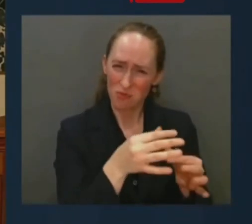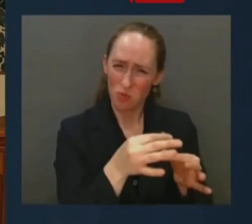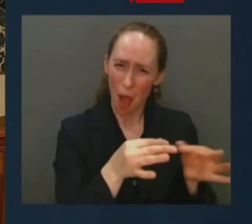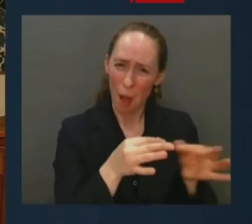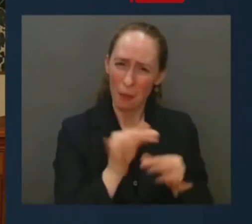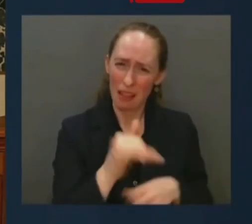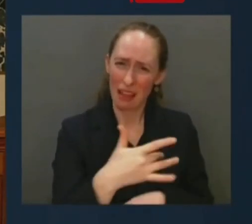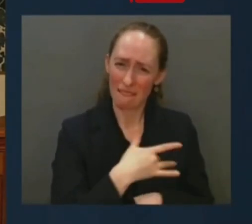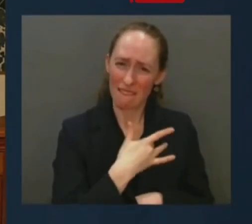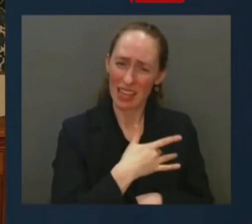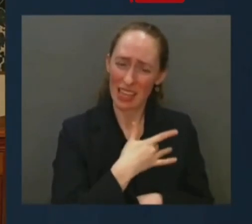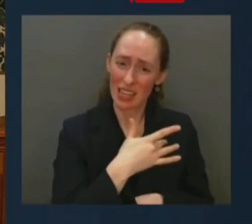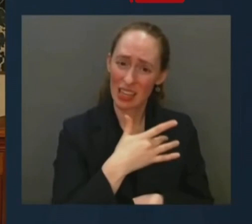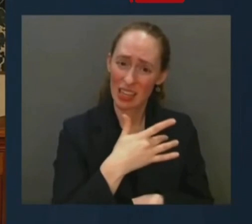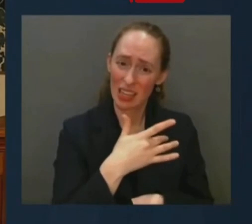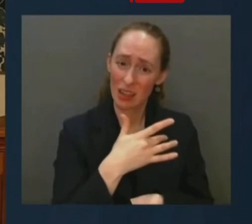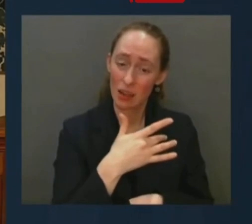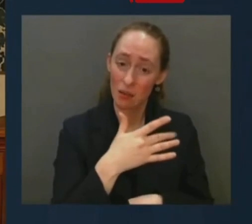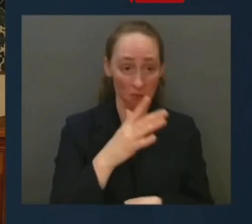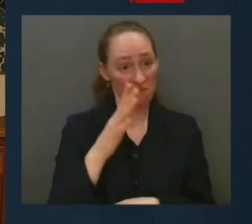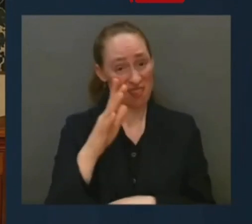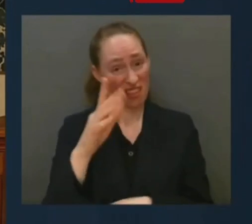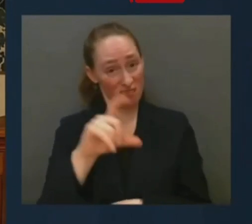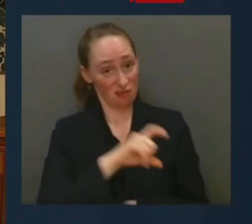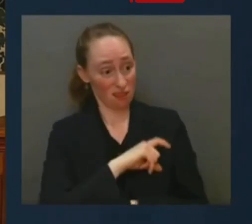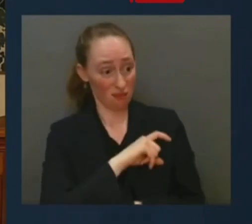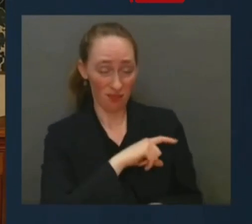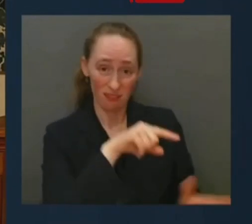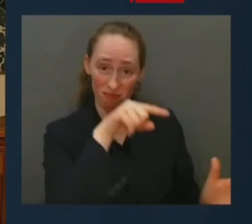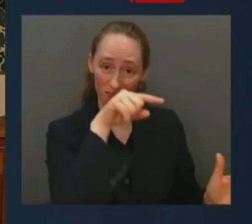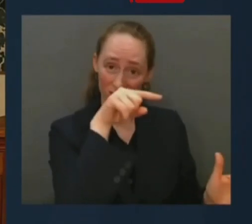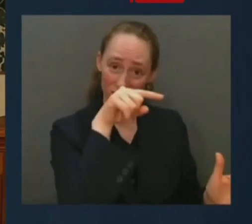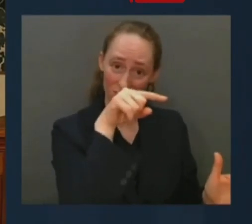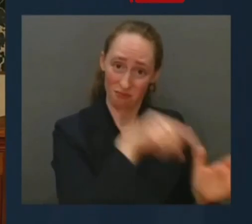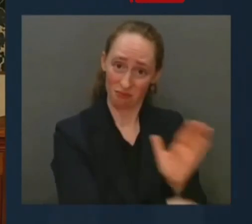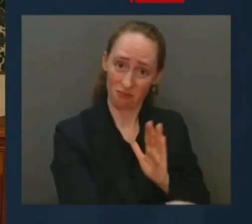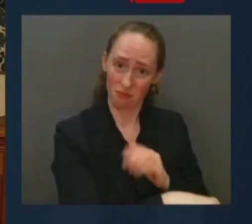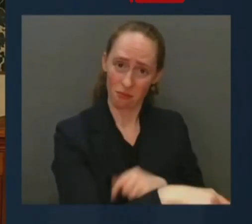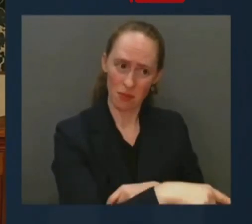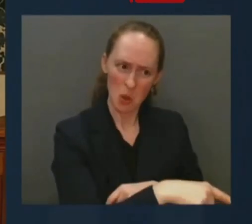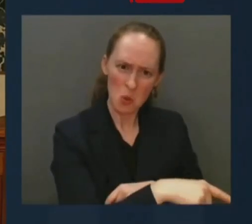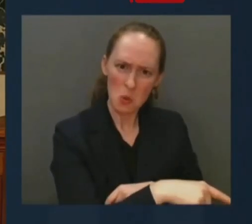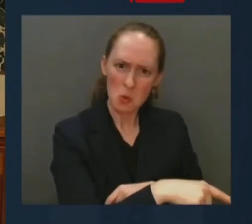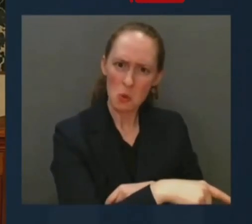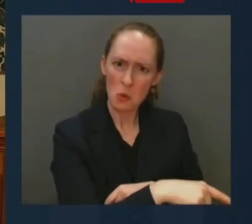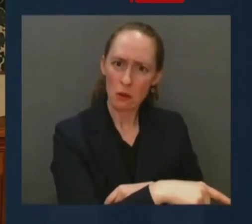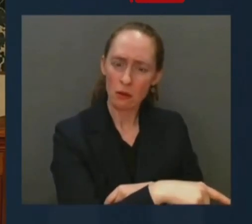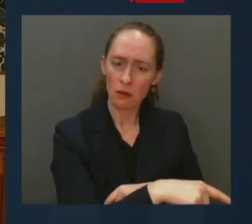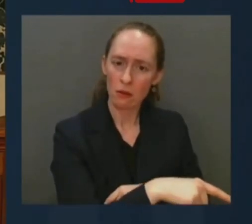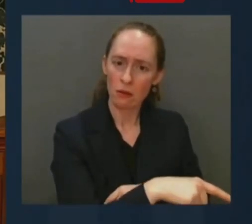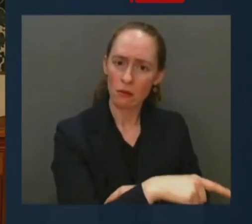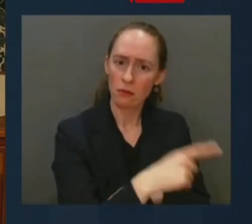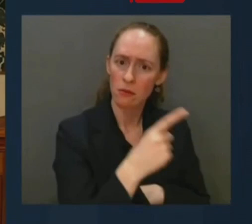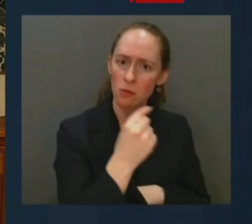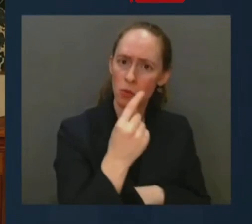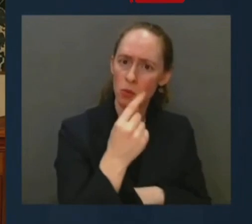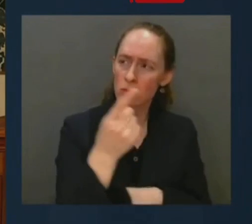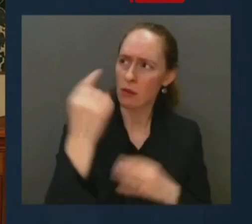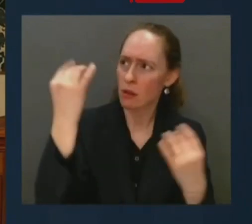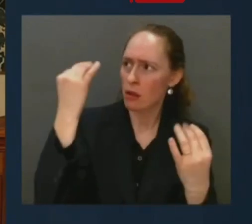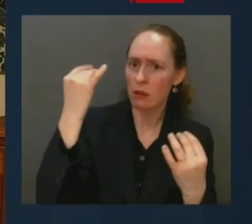Imagine having to worry whether your son or daughter came home from walking down the street, playing in the park, or just driving a car.